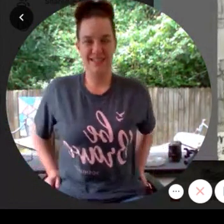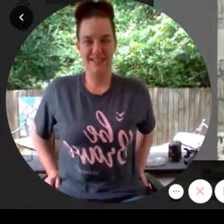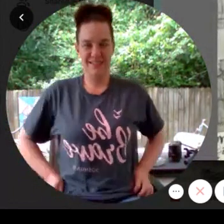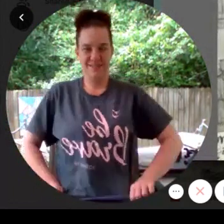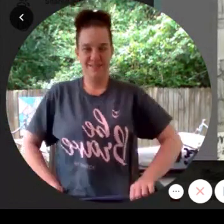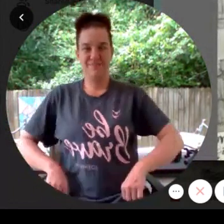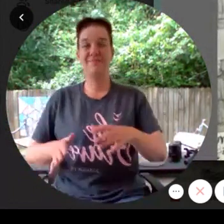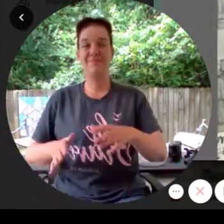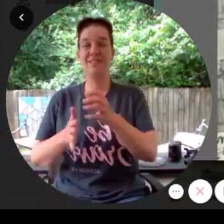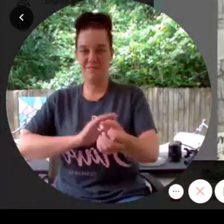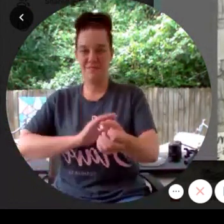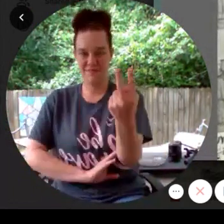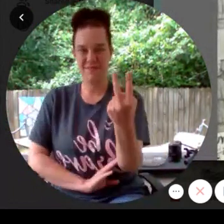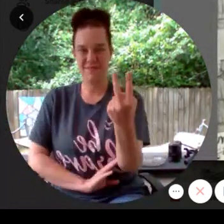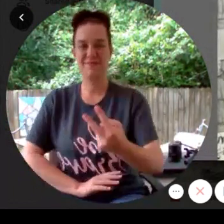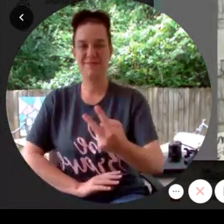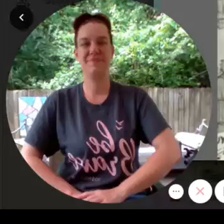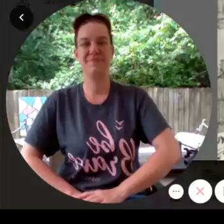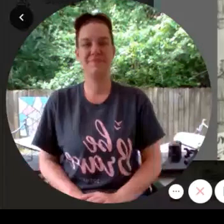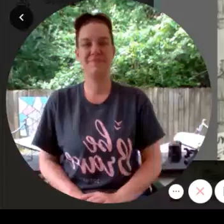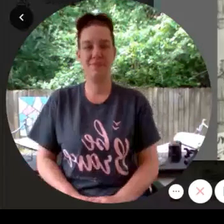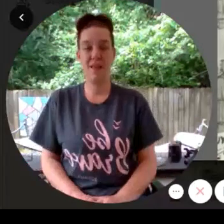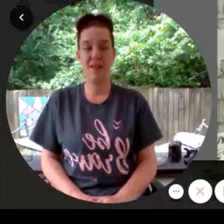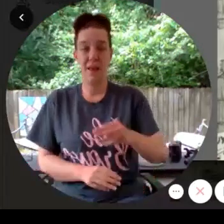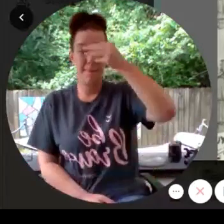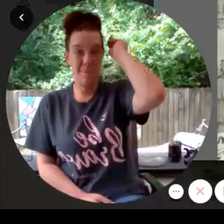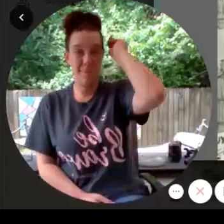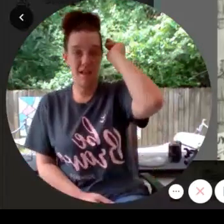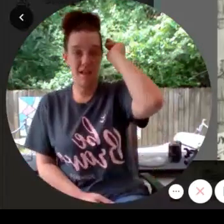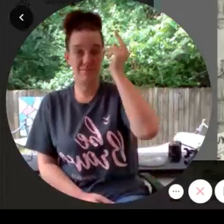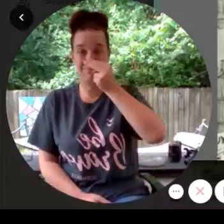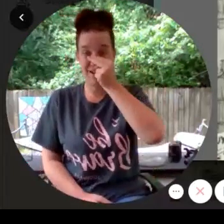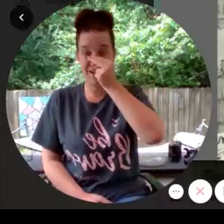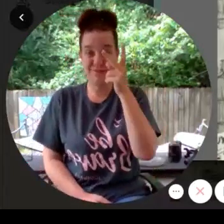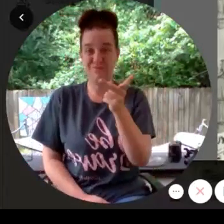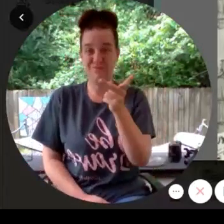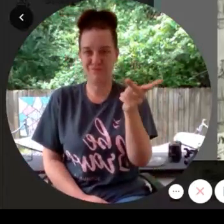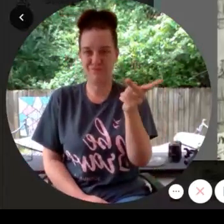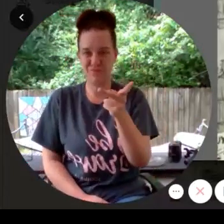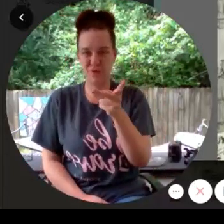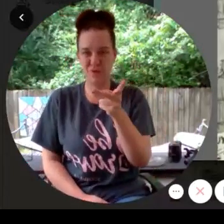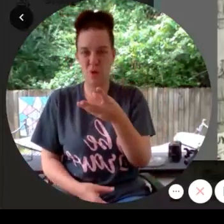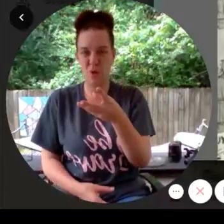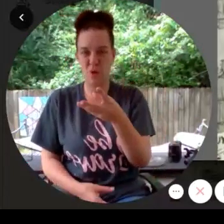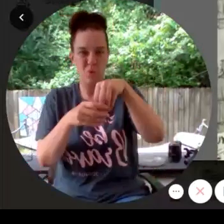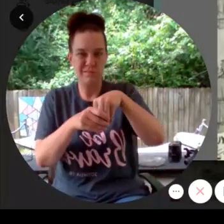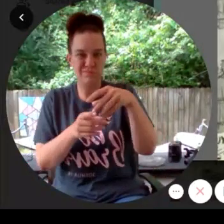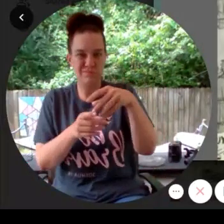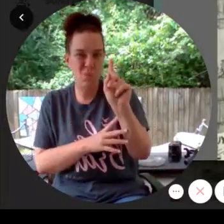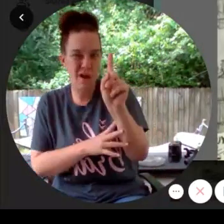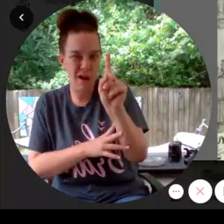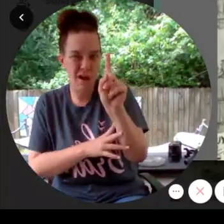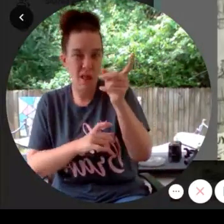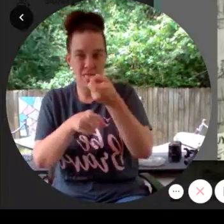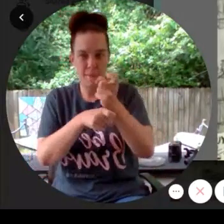Chapter 12 Miles and Niles were in the prank lab.